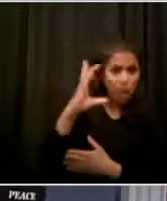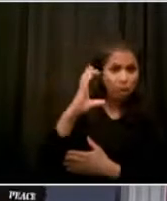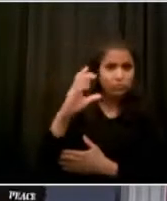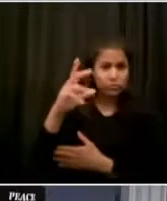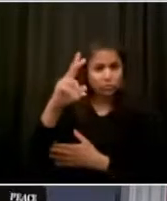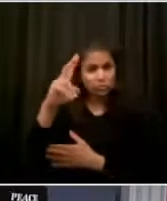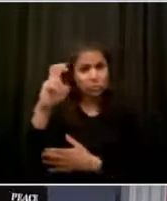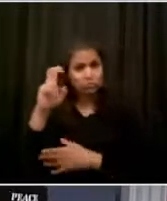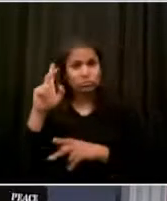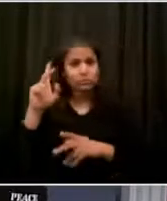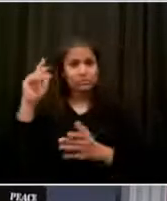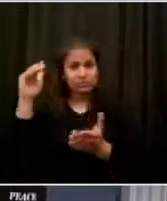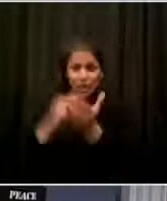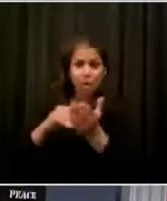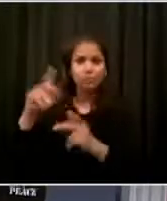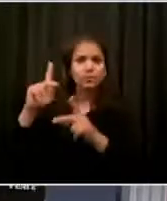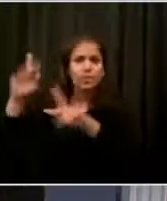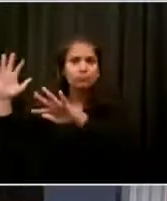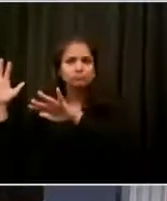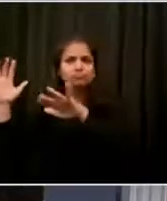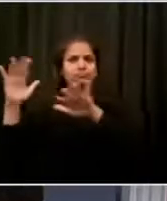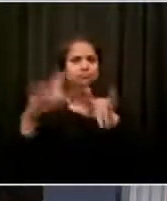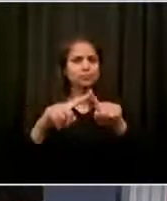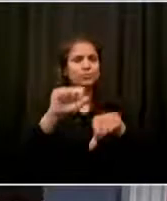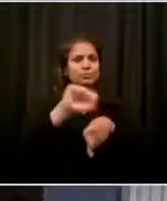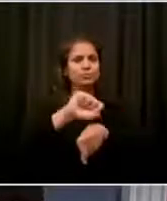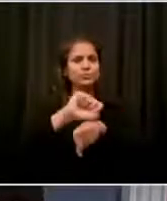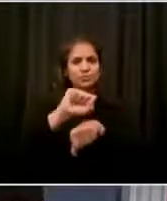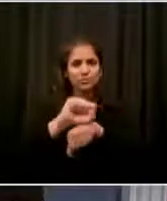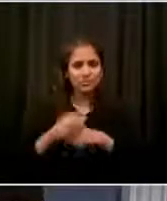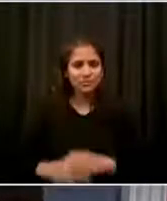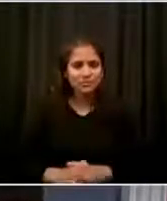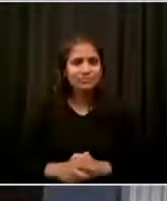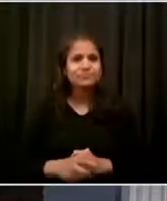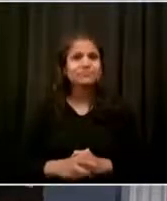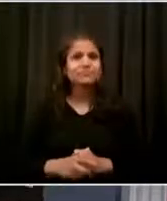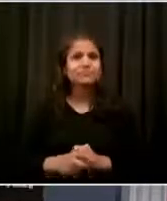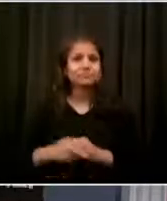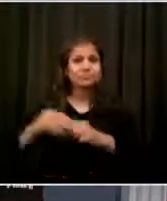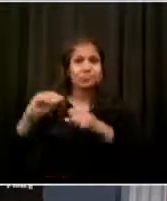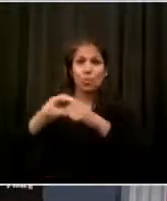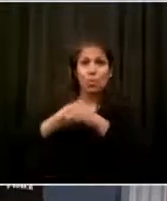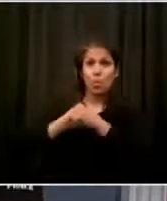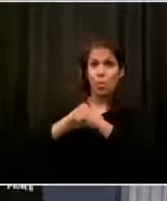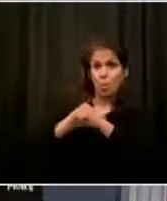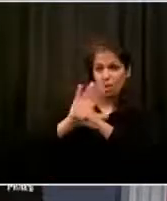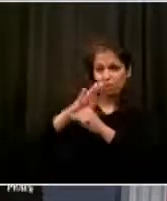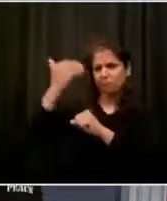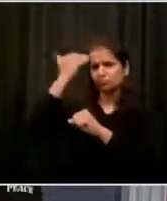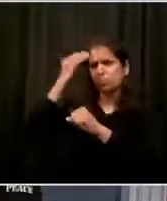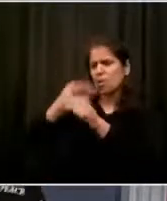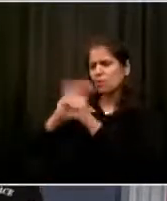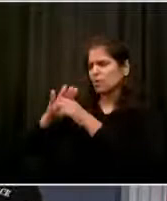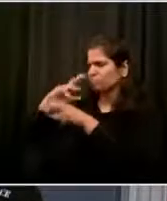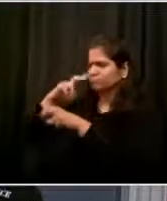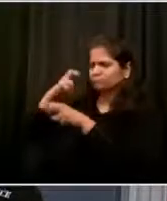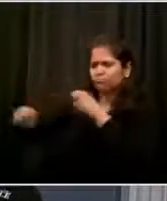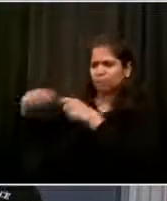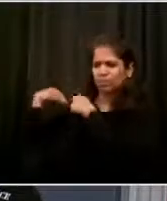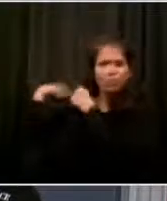It's been such a difficult time in this city, but we saw yesterday the beginning of the comeback of New York City.